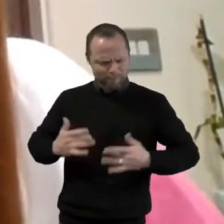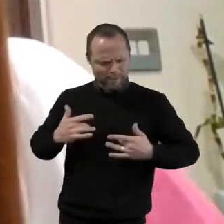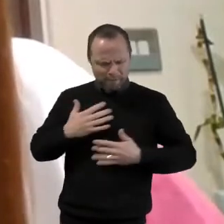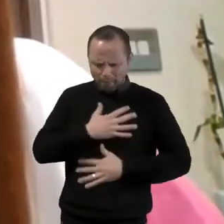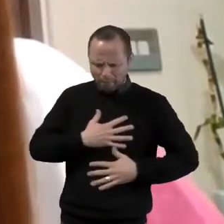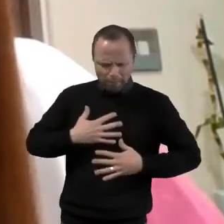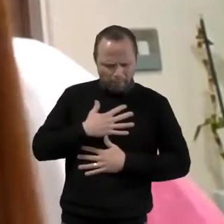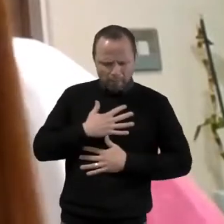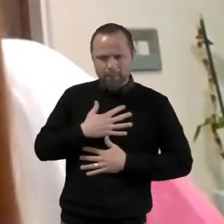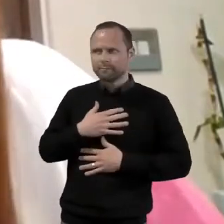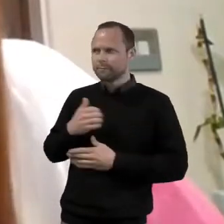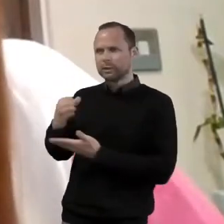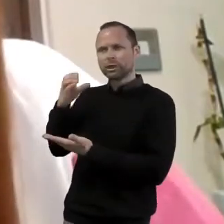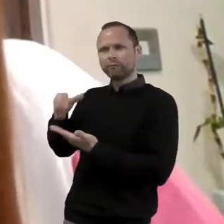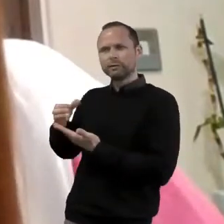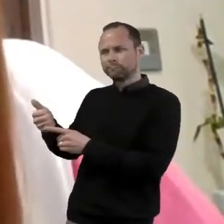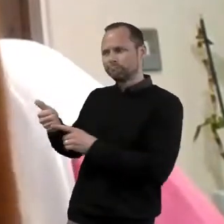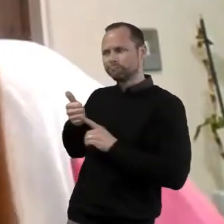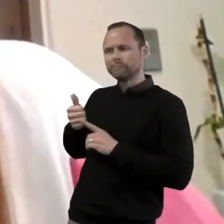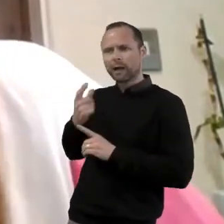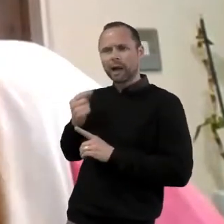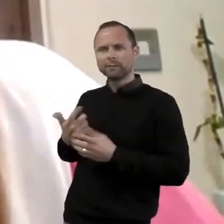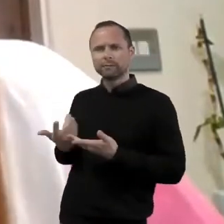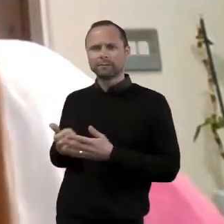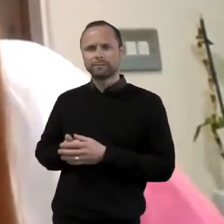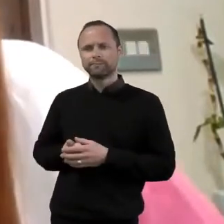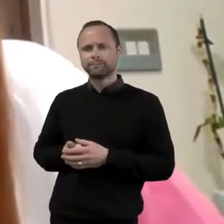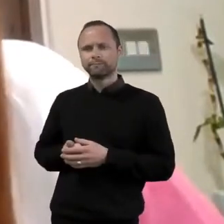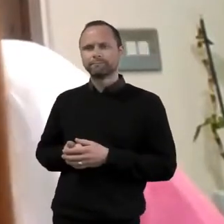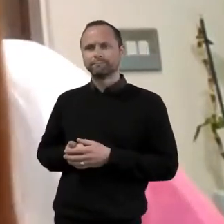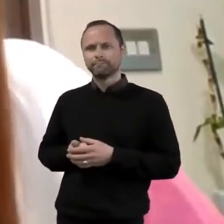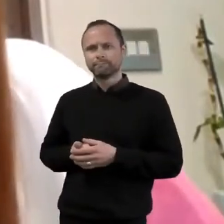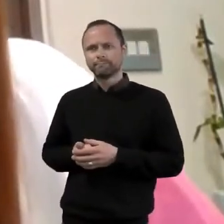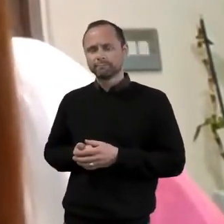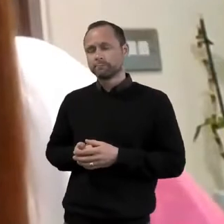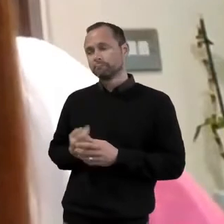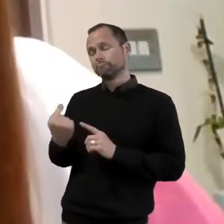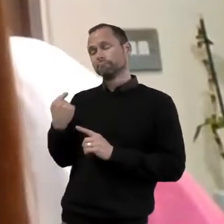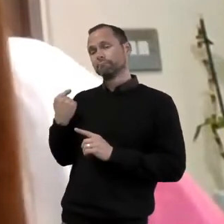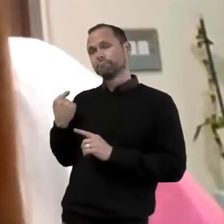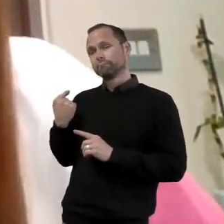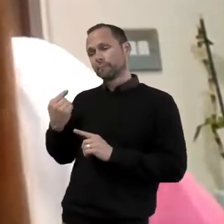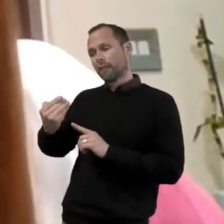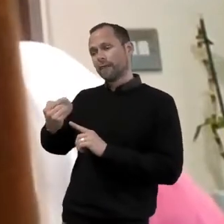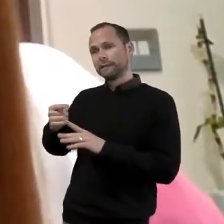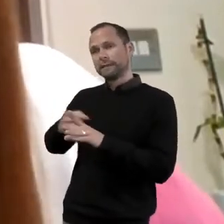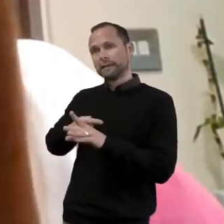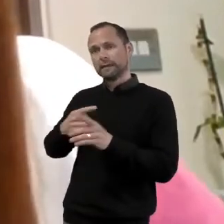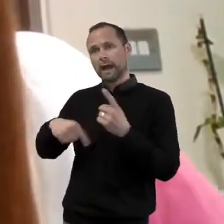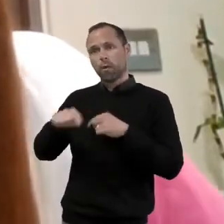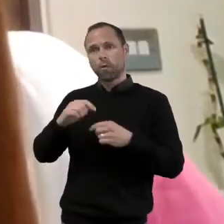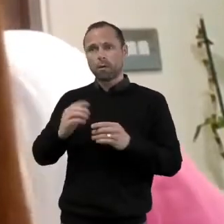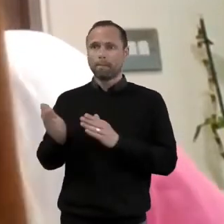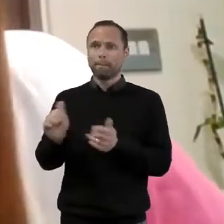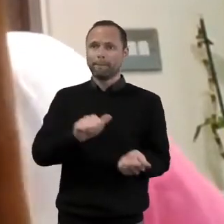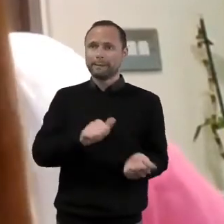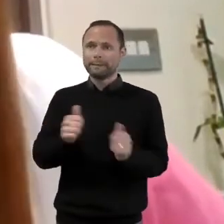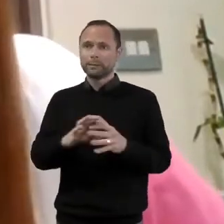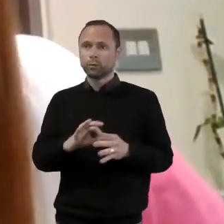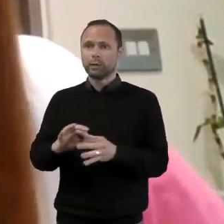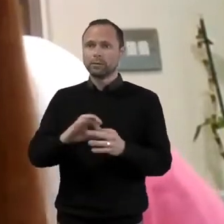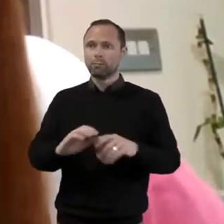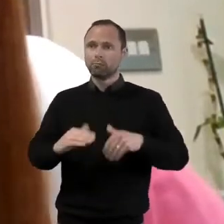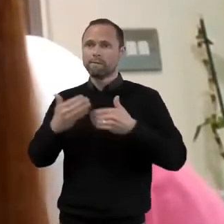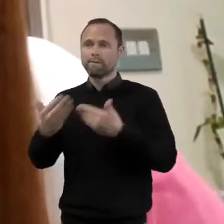In the emotional rollercoaster training that was provided earlier in the year by our associations, they talked